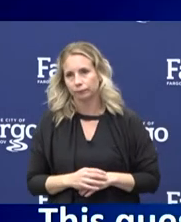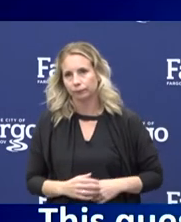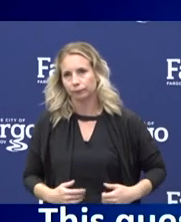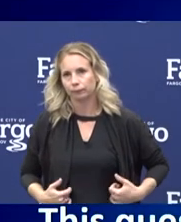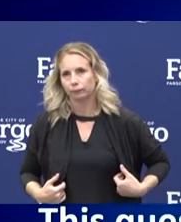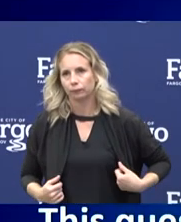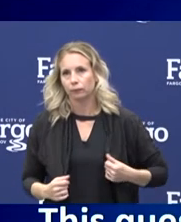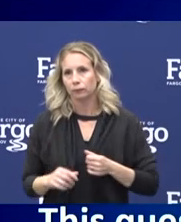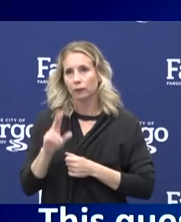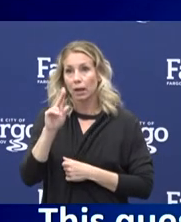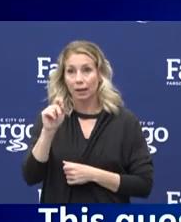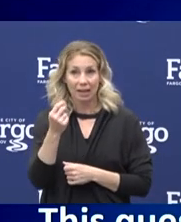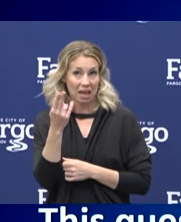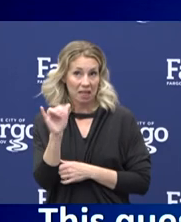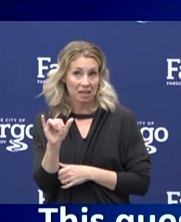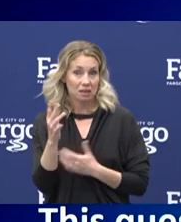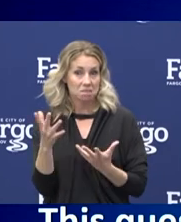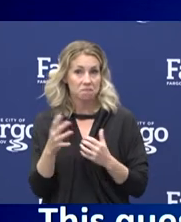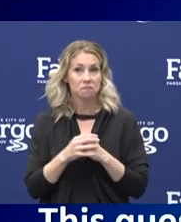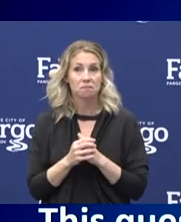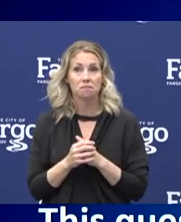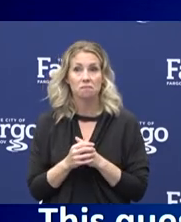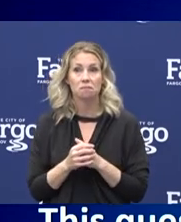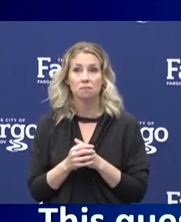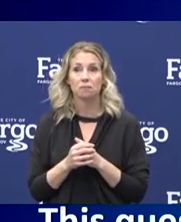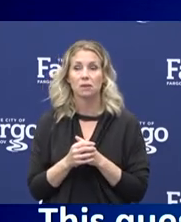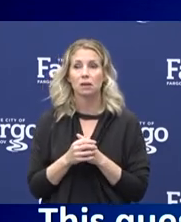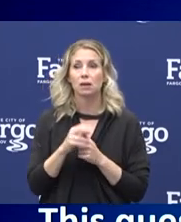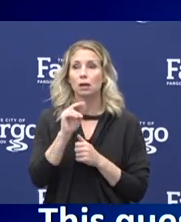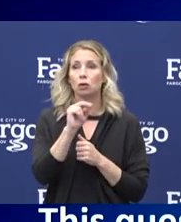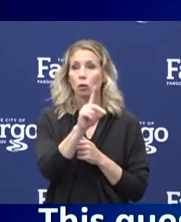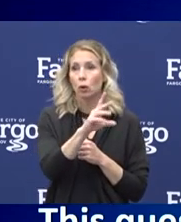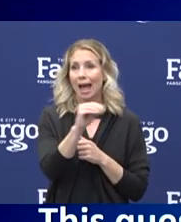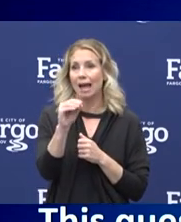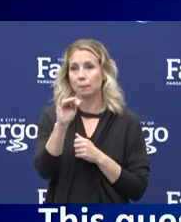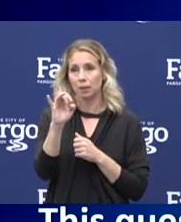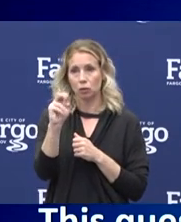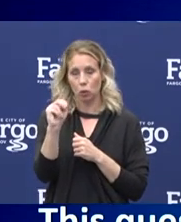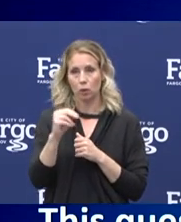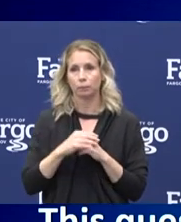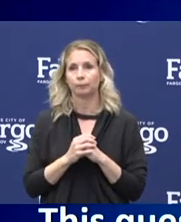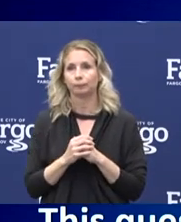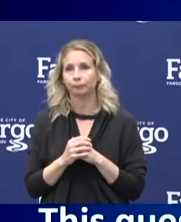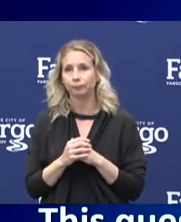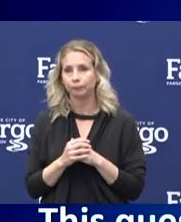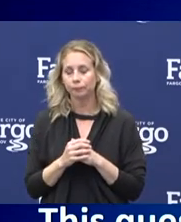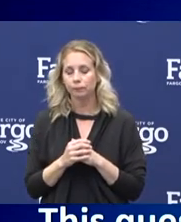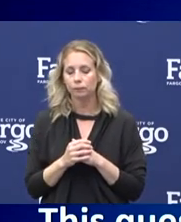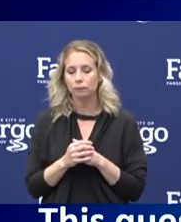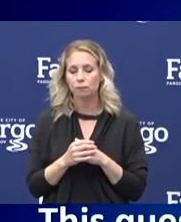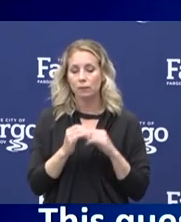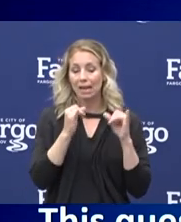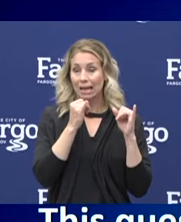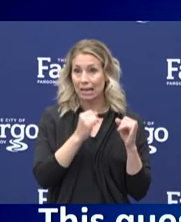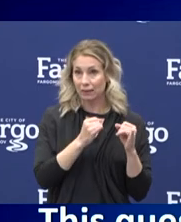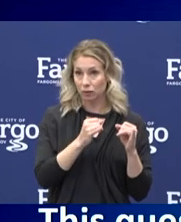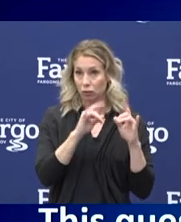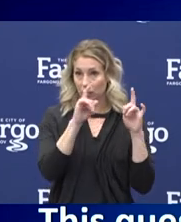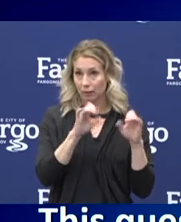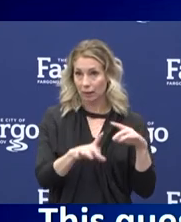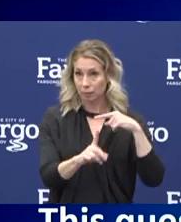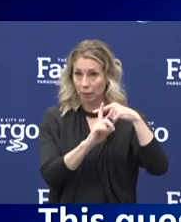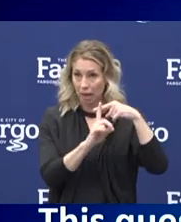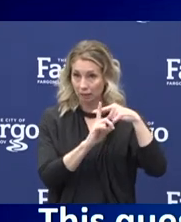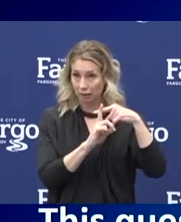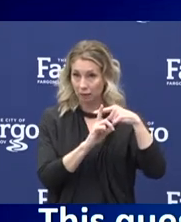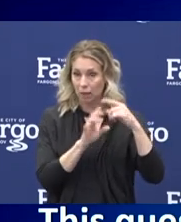Kathy. This question pertains to both North Dakota and Minnesota. When an individual tests positive, what are the requirements of